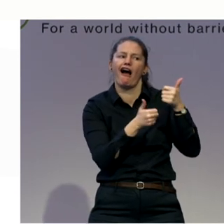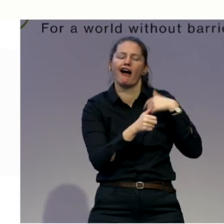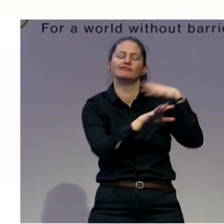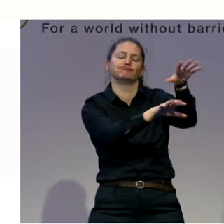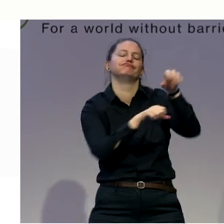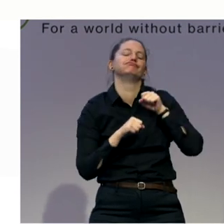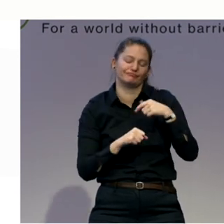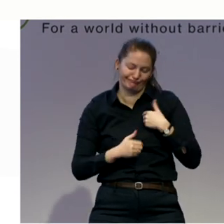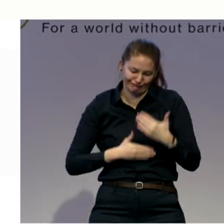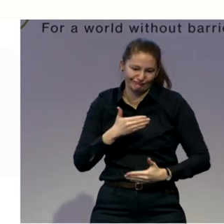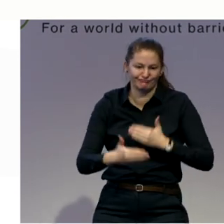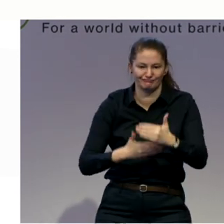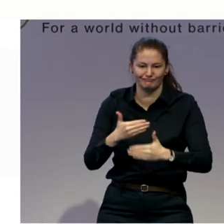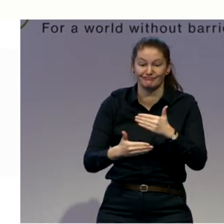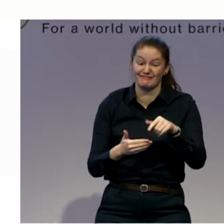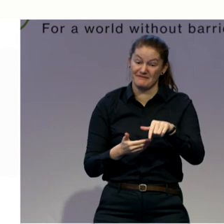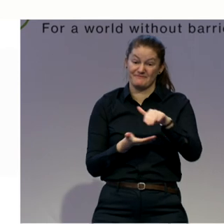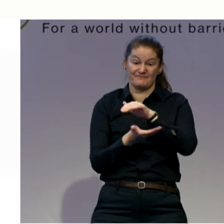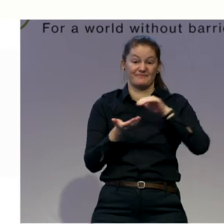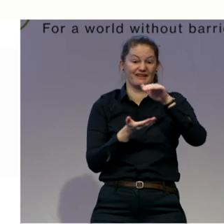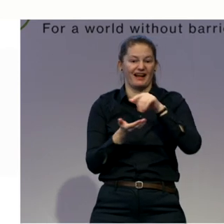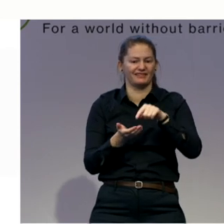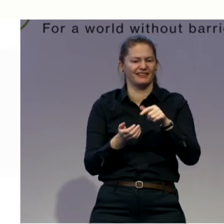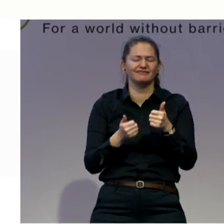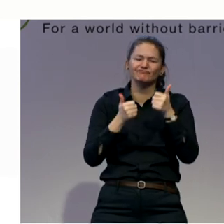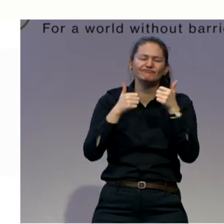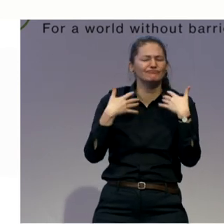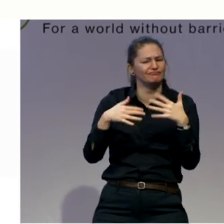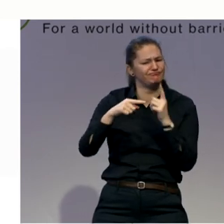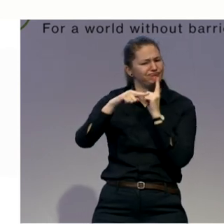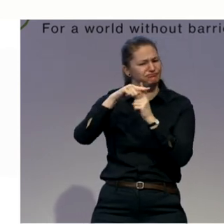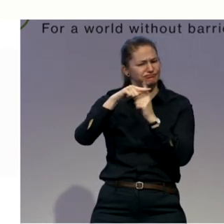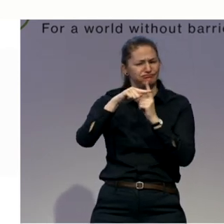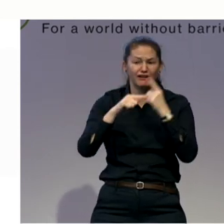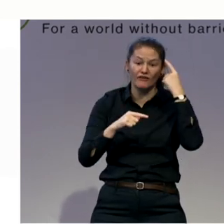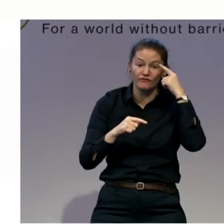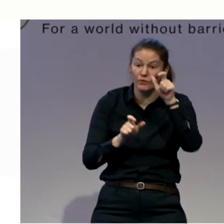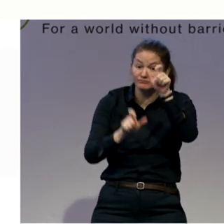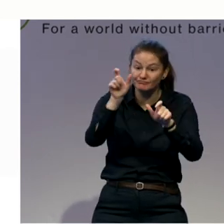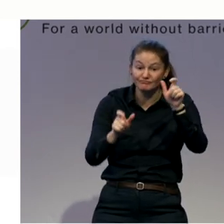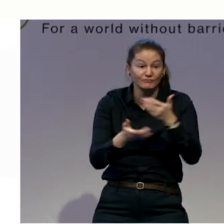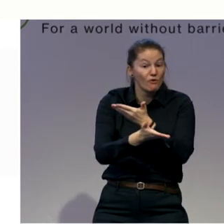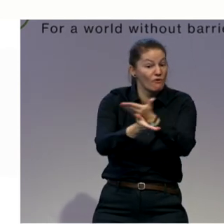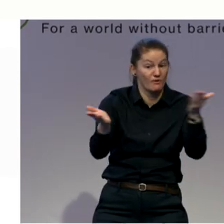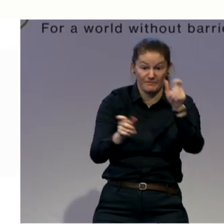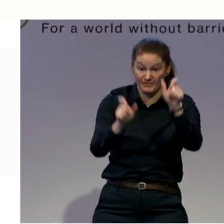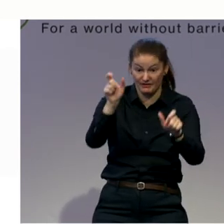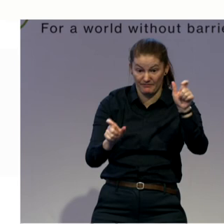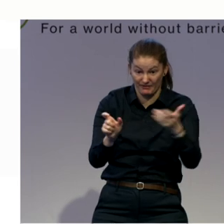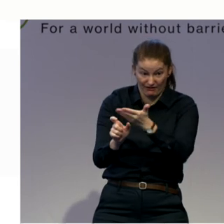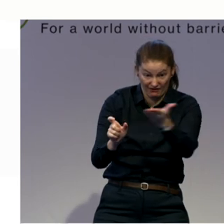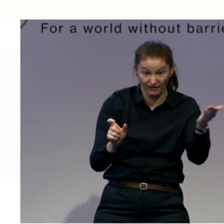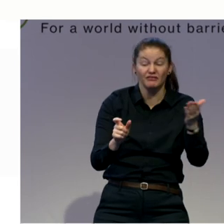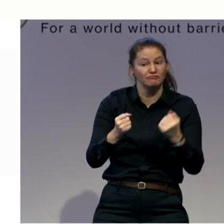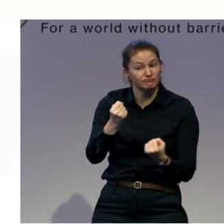to Pilates success with so many populations. The best thing about Pilates is that